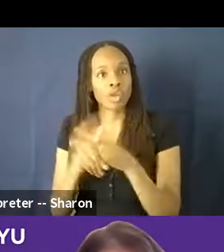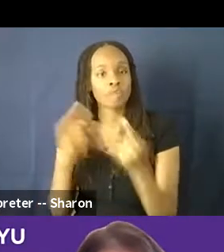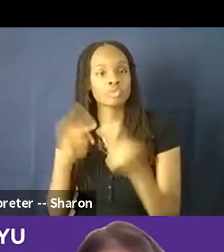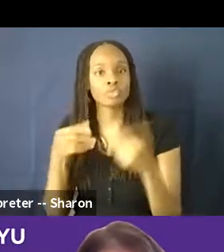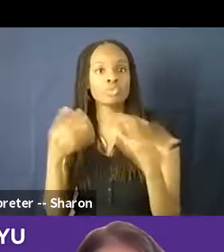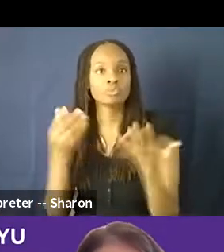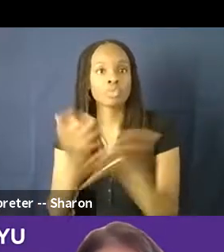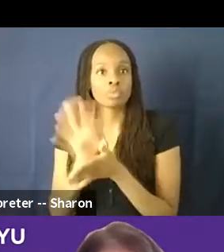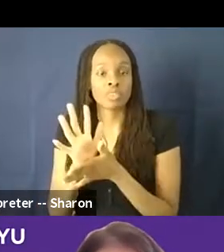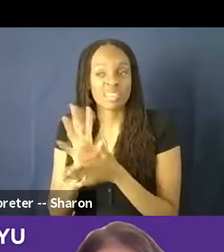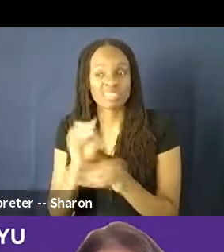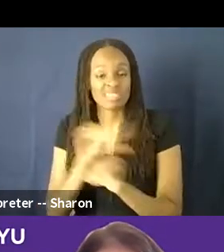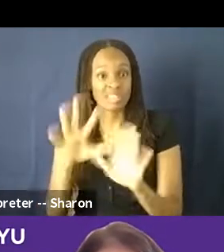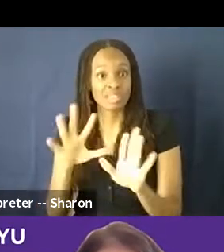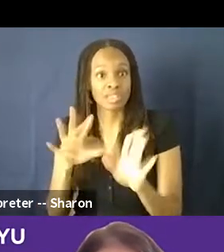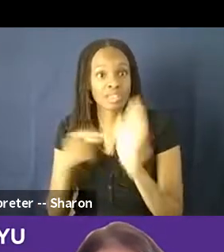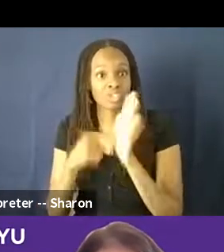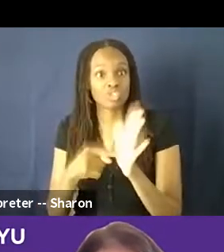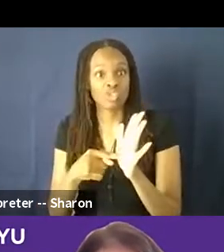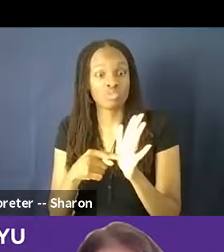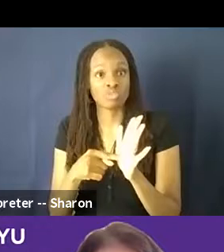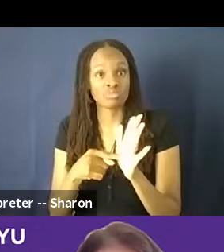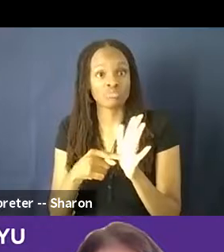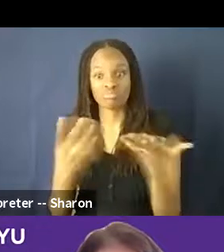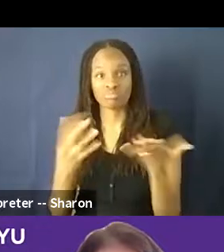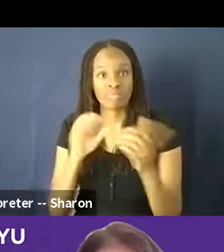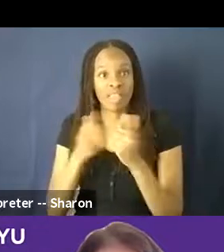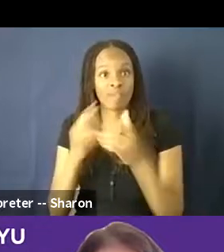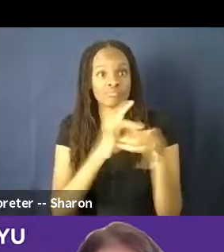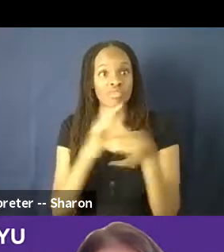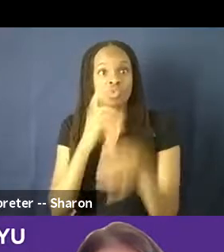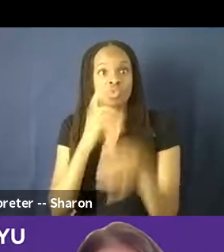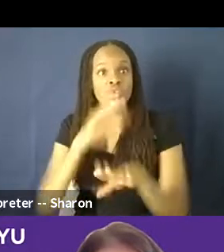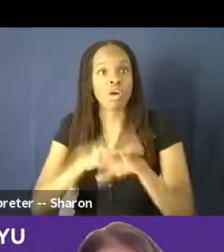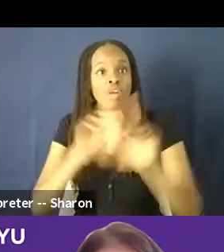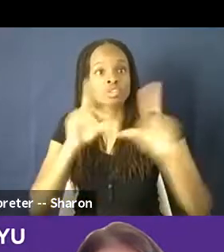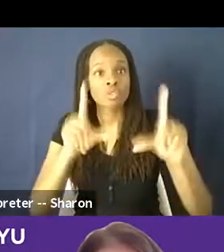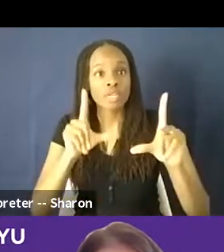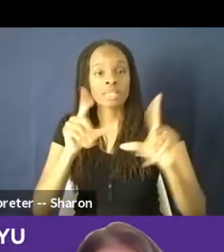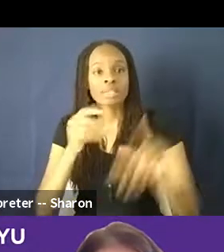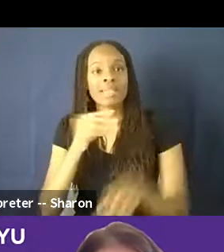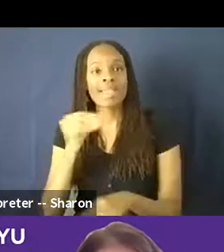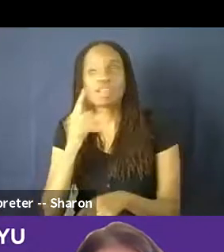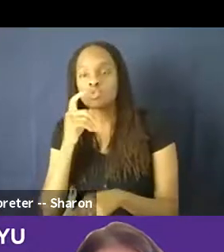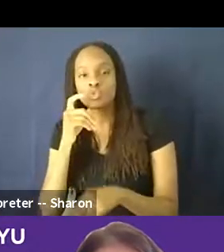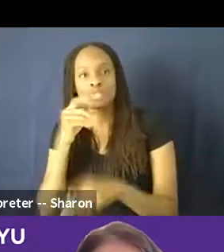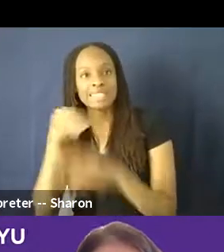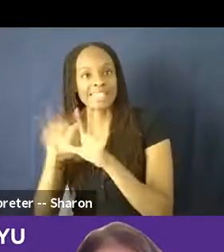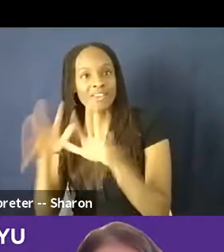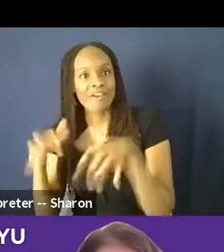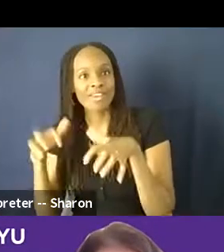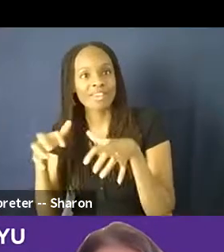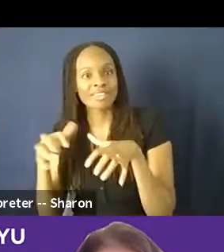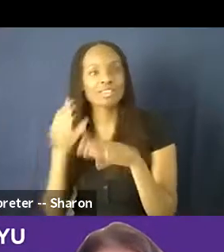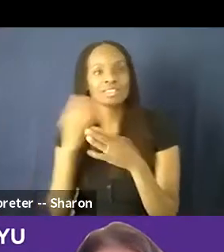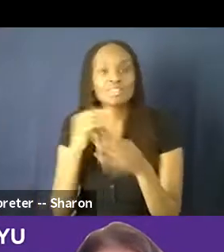correlation in terms of who's on screen and who's in the audience. And that's what I meant when I said that there's a business imperative. It's not